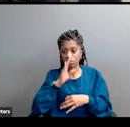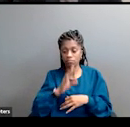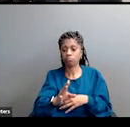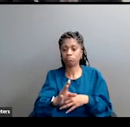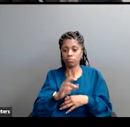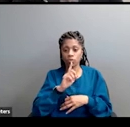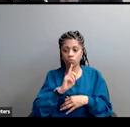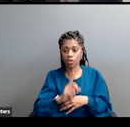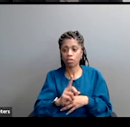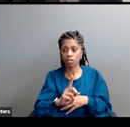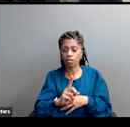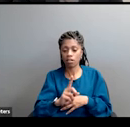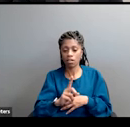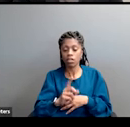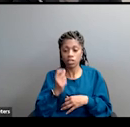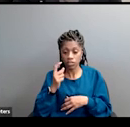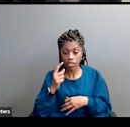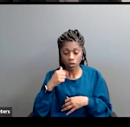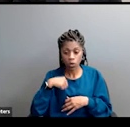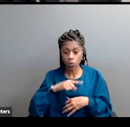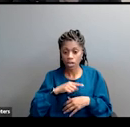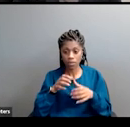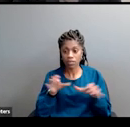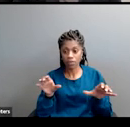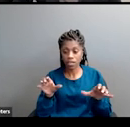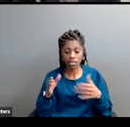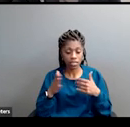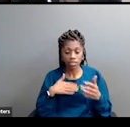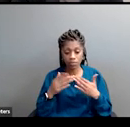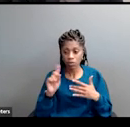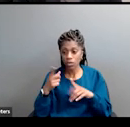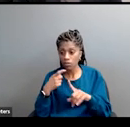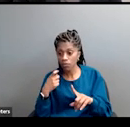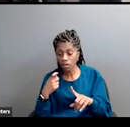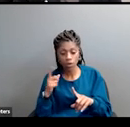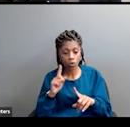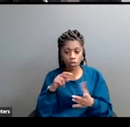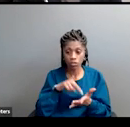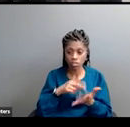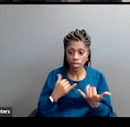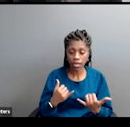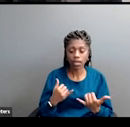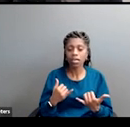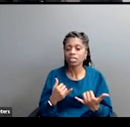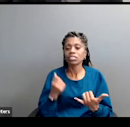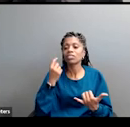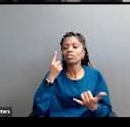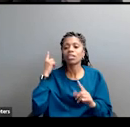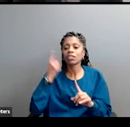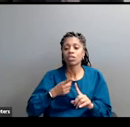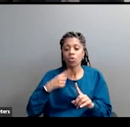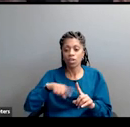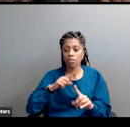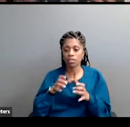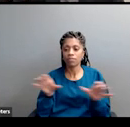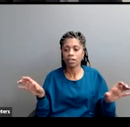says, we're being divided. Doesn't matter who you are, where you come from, where you find yourself. We're being divided. Come together.